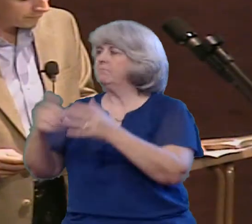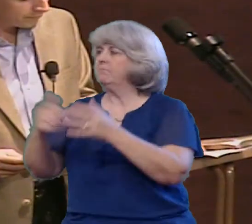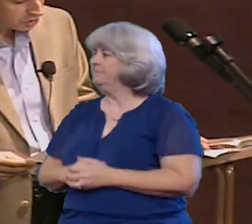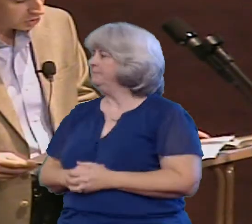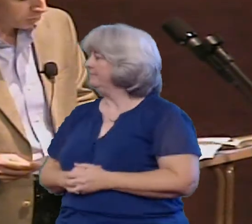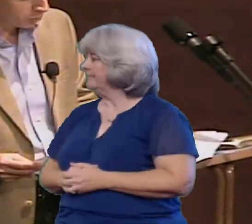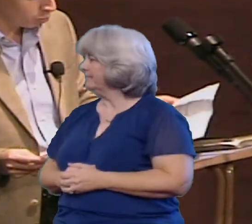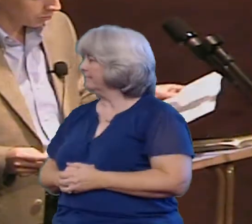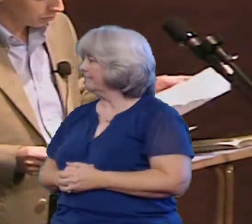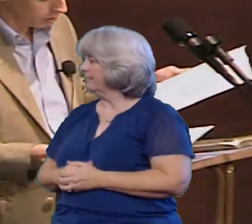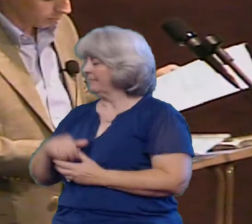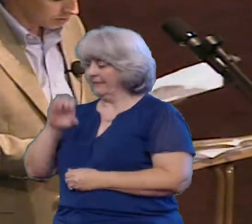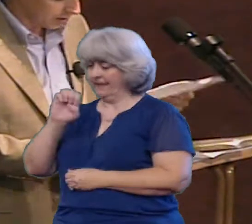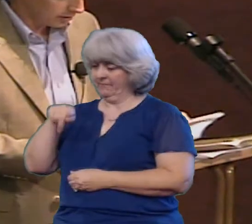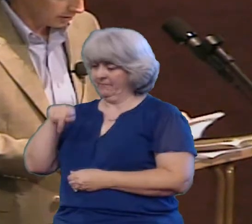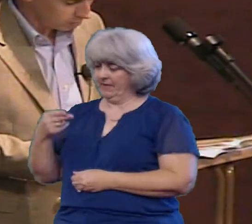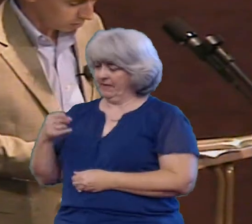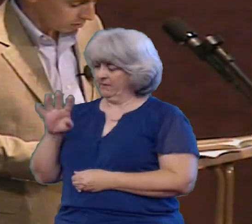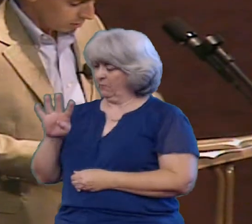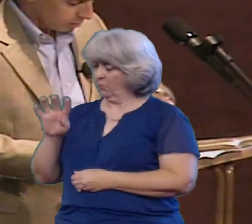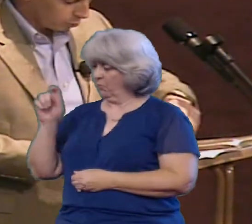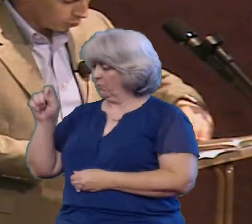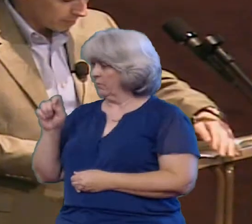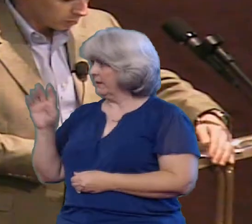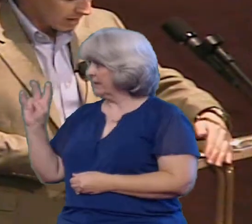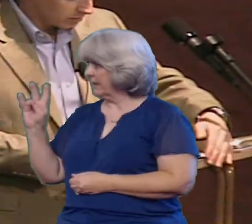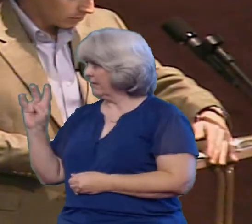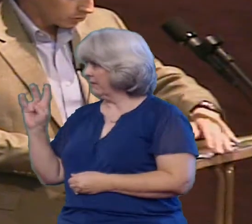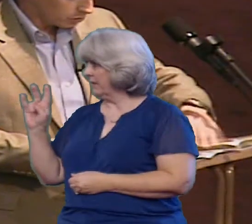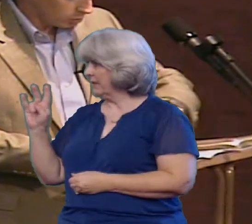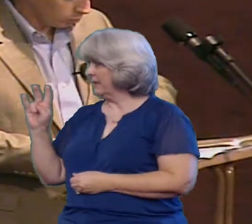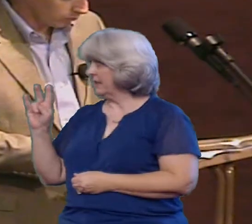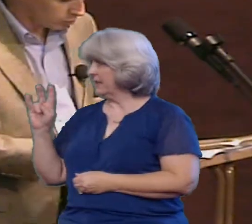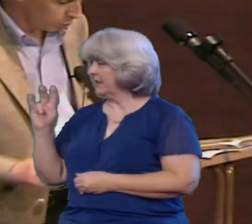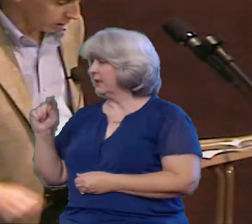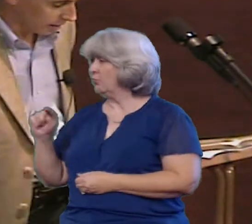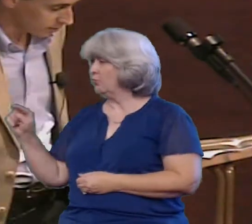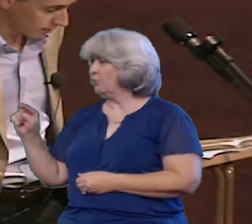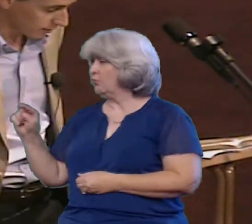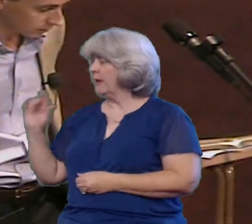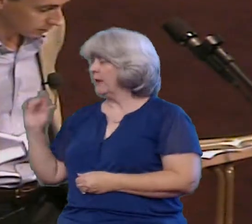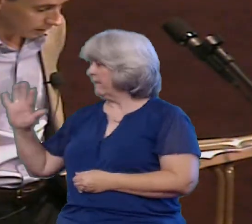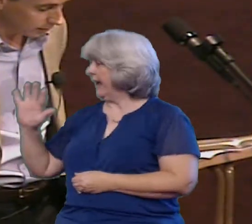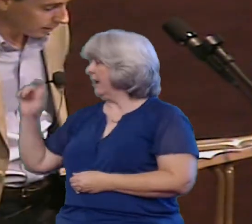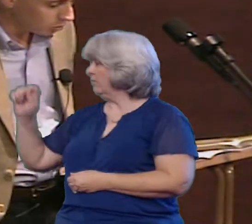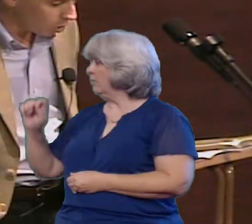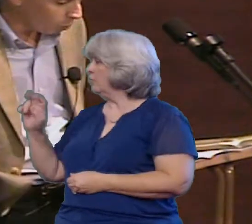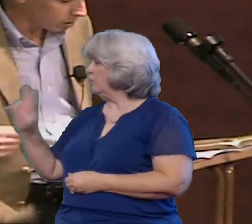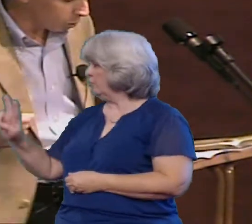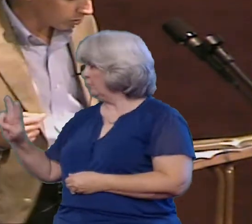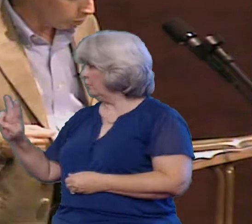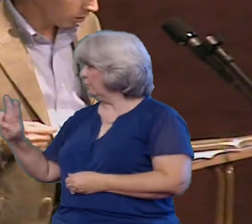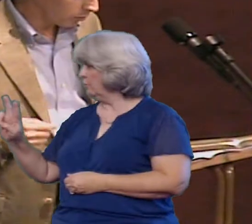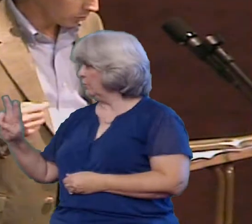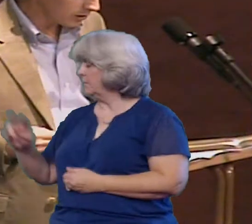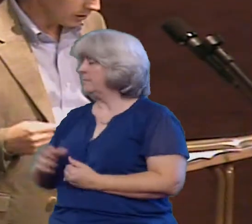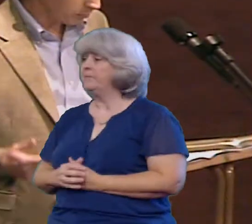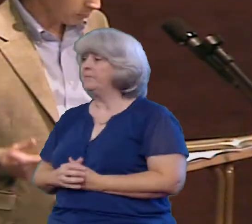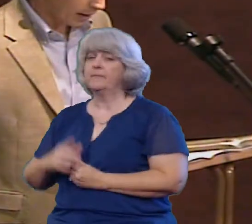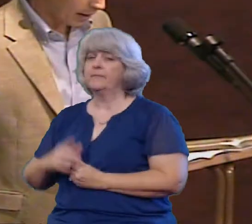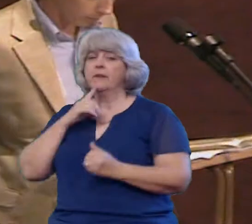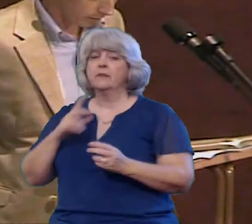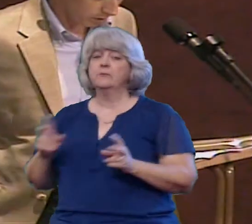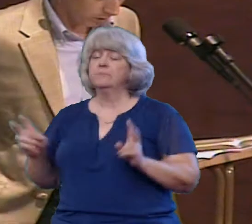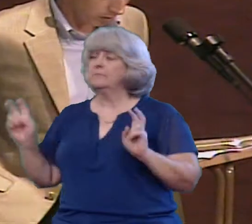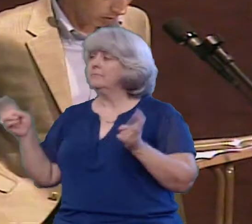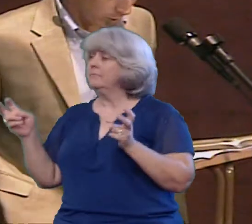Ephesians chapter 4 Starting in verse 17 Through chapter 5 and verse 2 Verse 29 says Let no unwholesome word proceed from